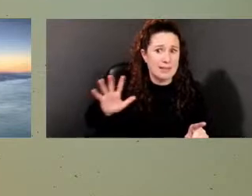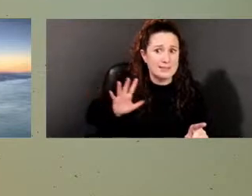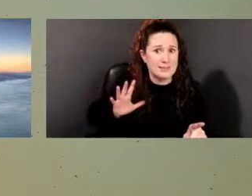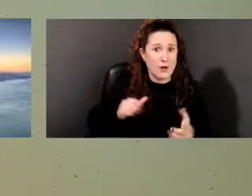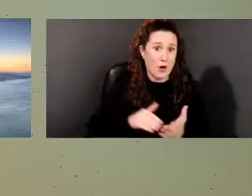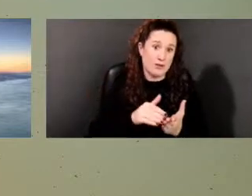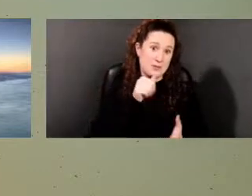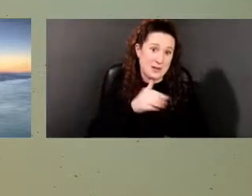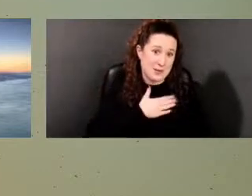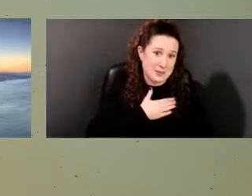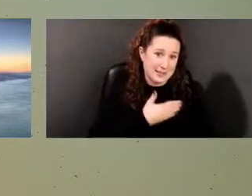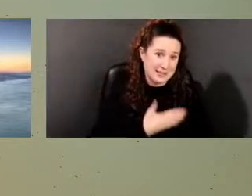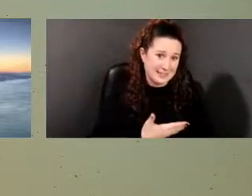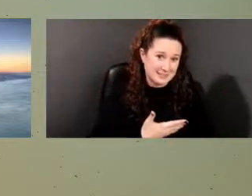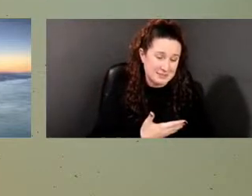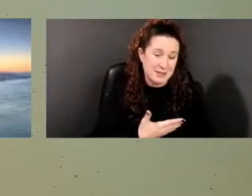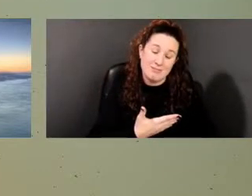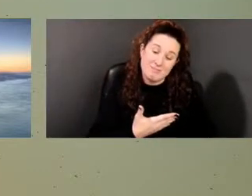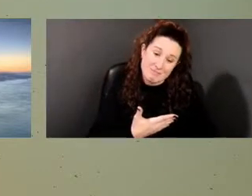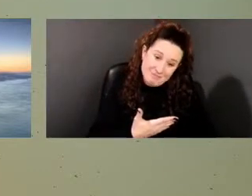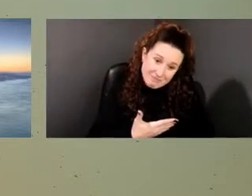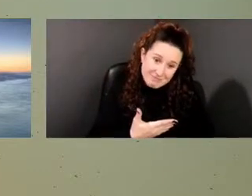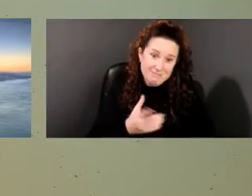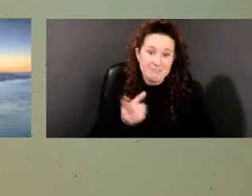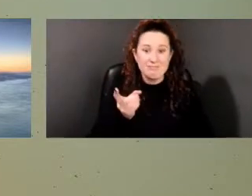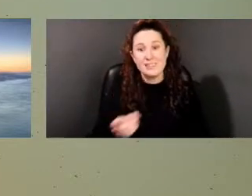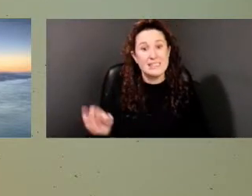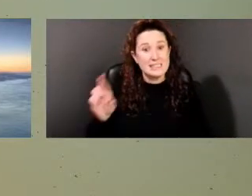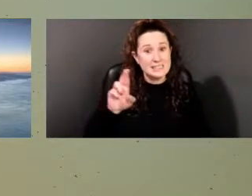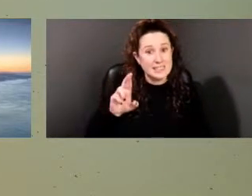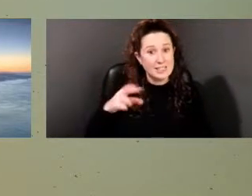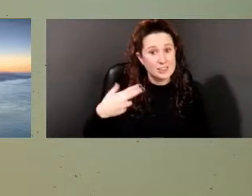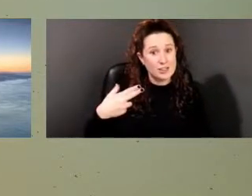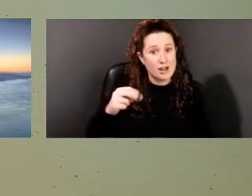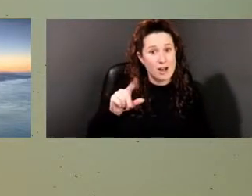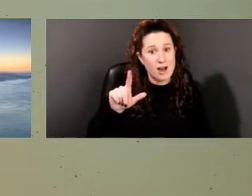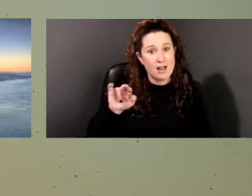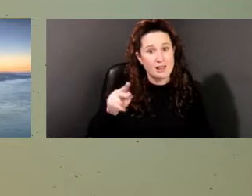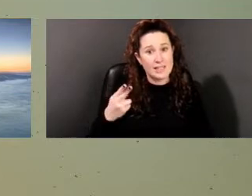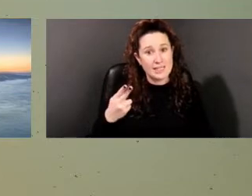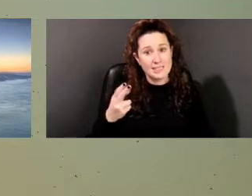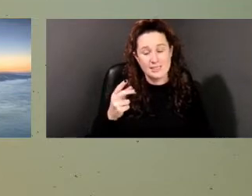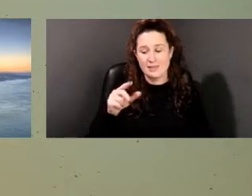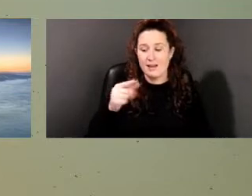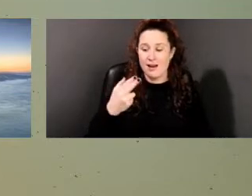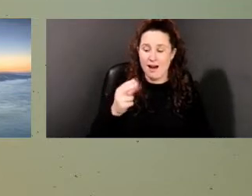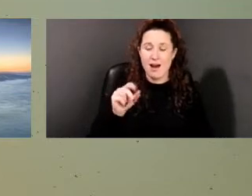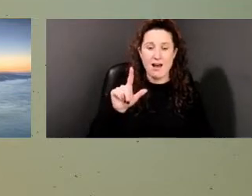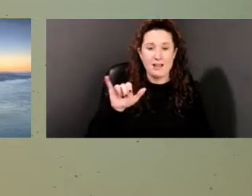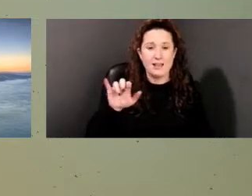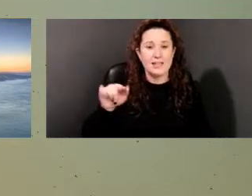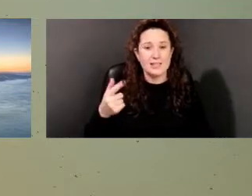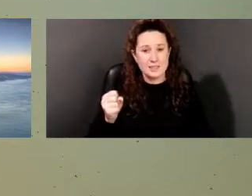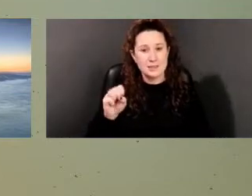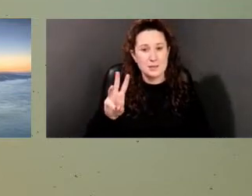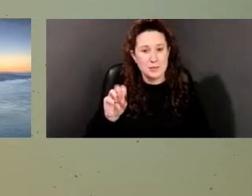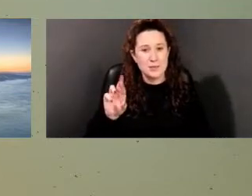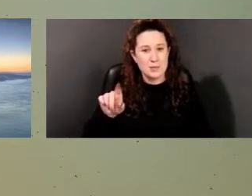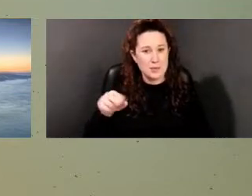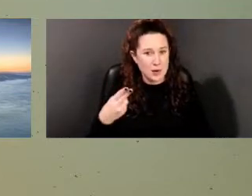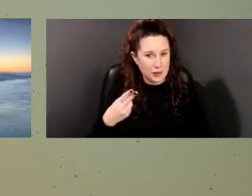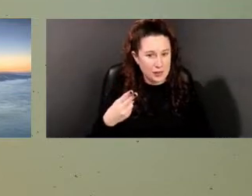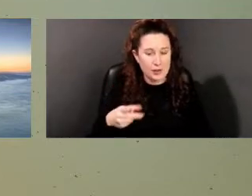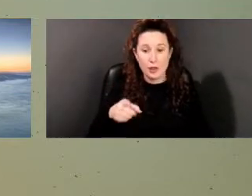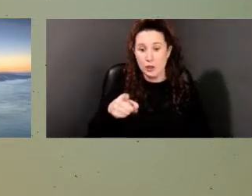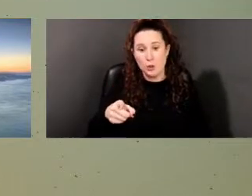Dr. Hollingsworth, you have been co-chair and our co-chair of the Heritage Commission and just a treasure for